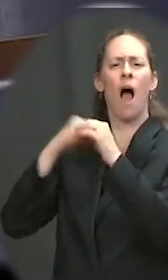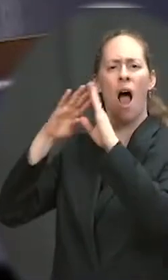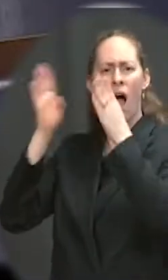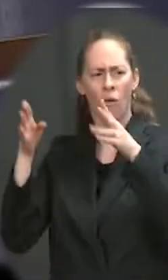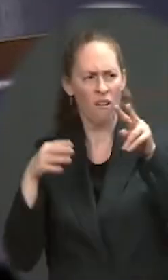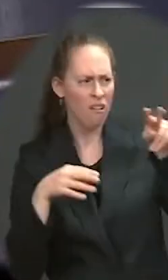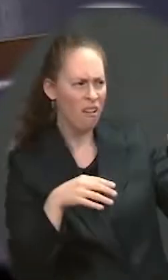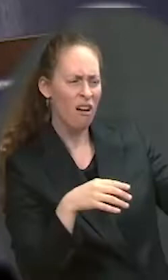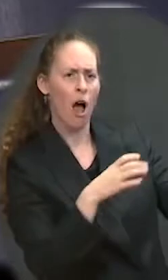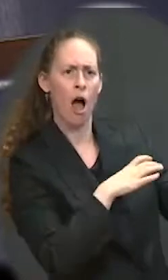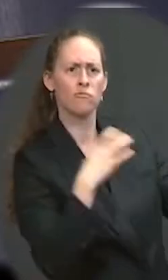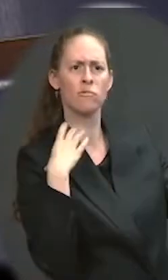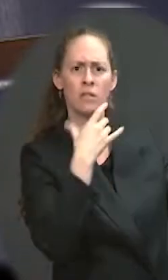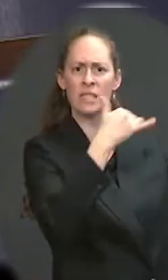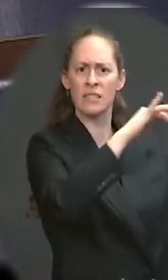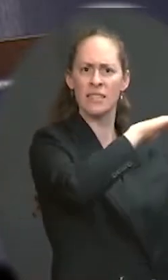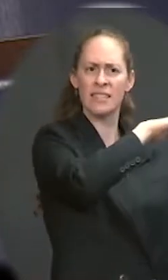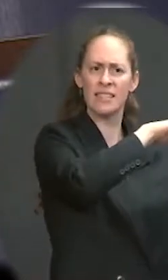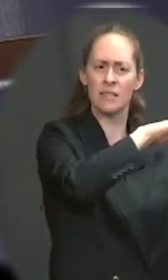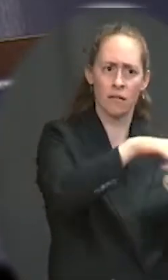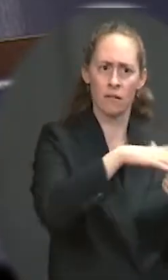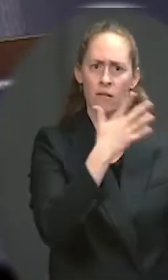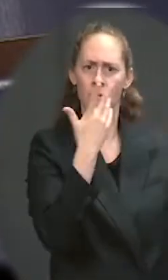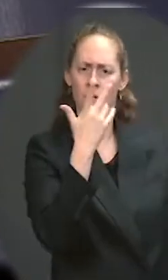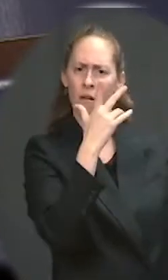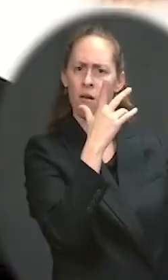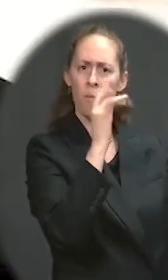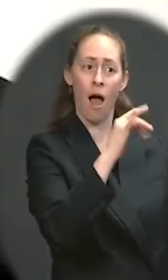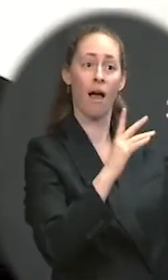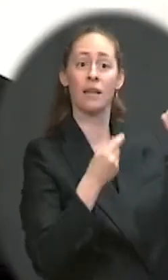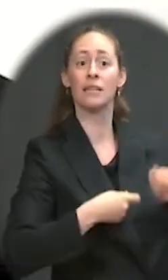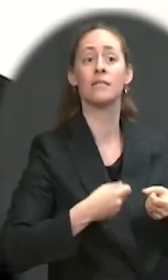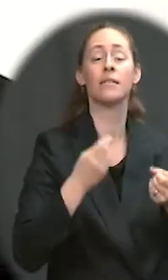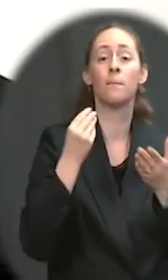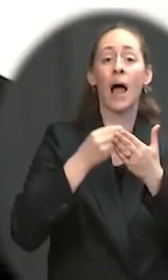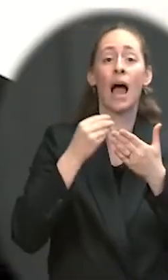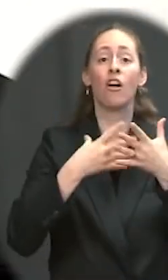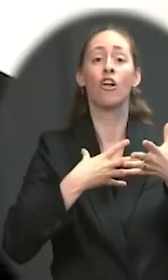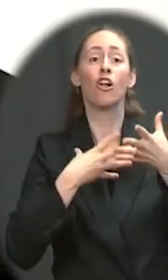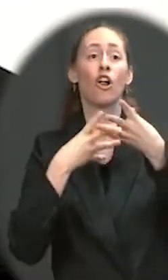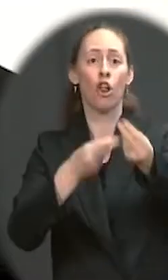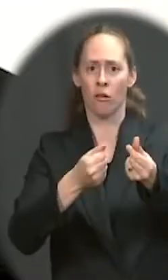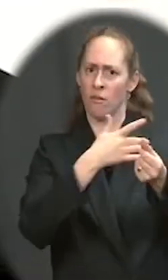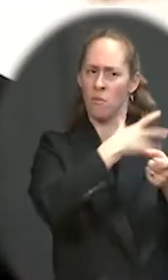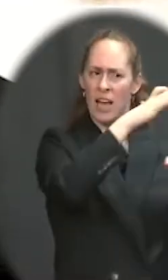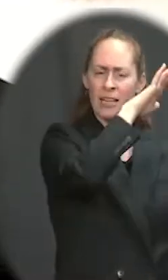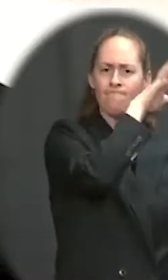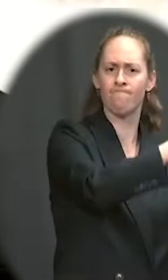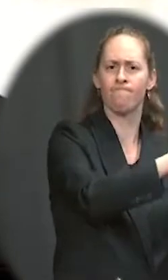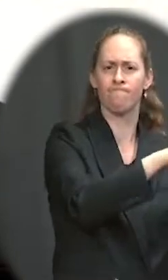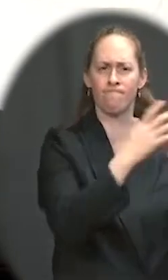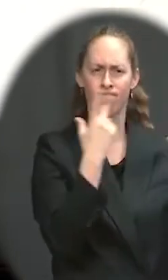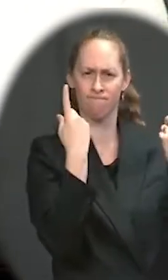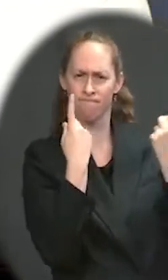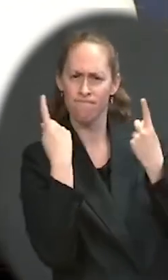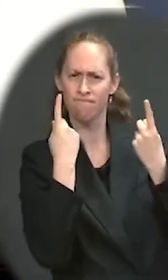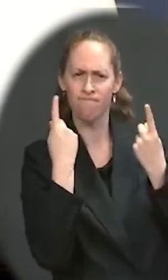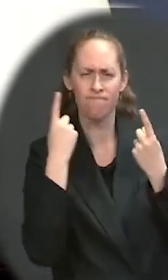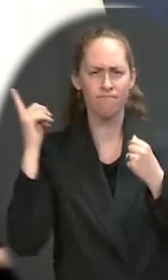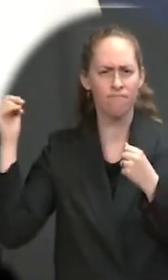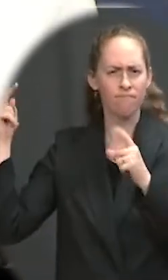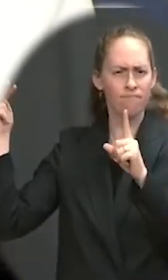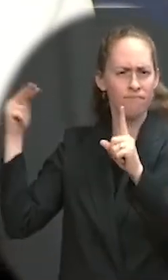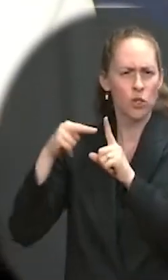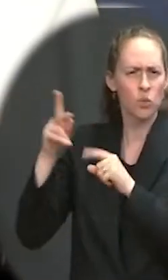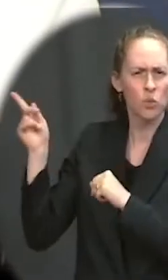or are you leaving that to Treasury to figure out? Well, first, I will say that on the issue at hand, raising or suspending